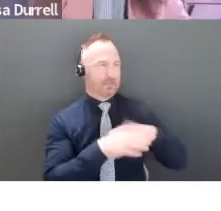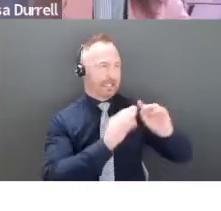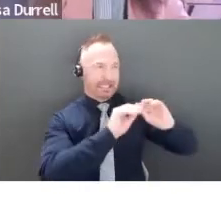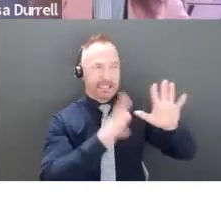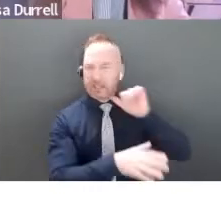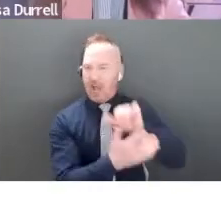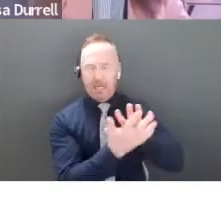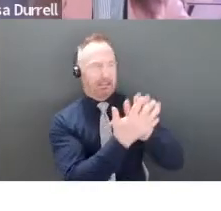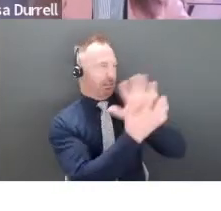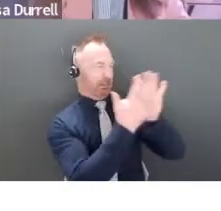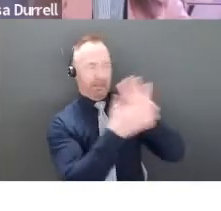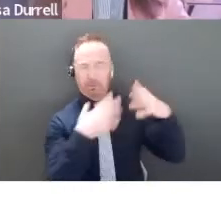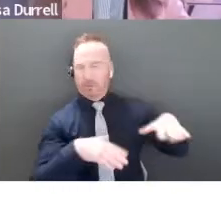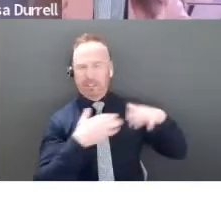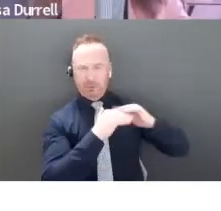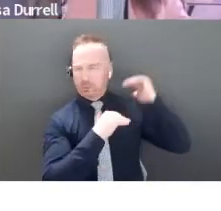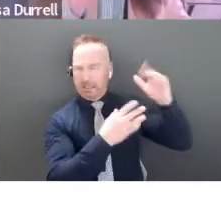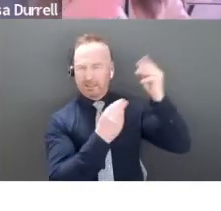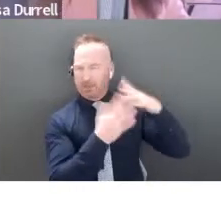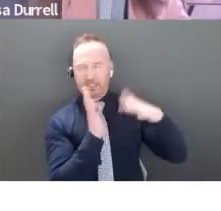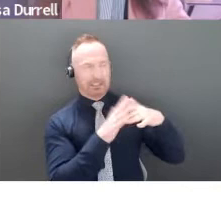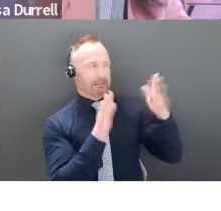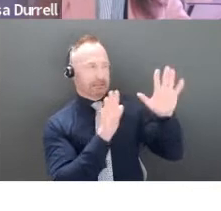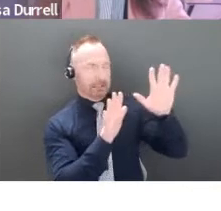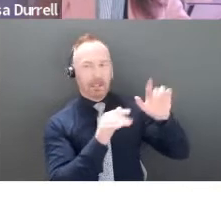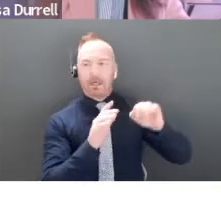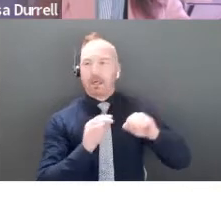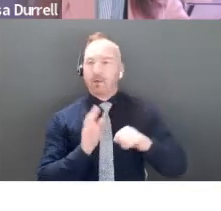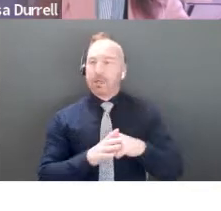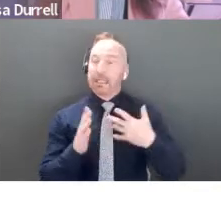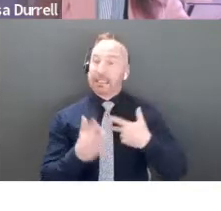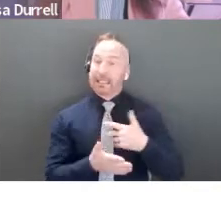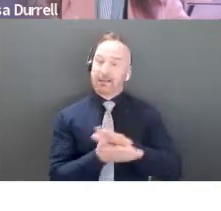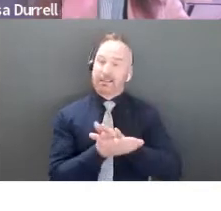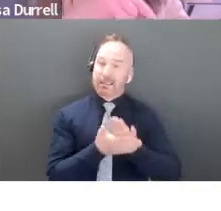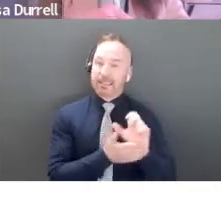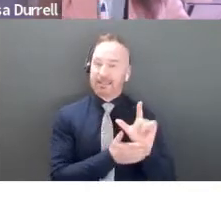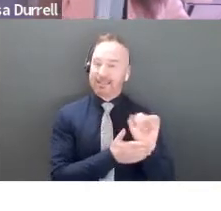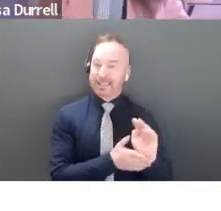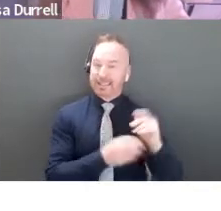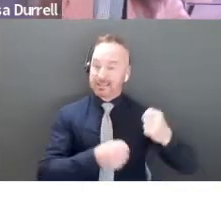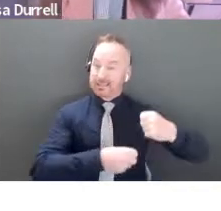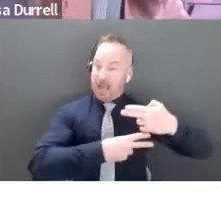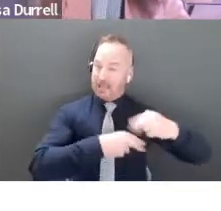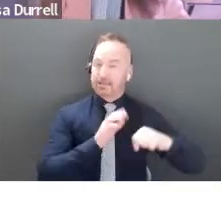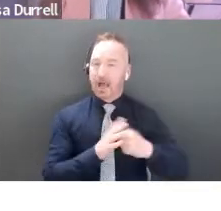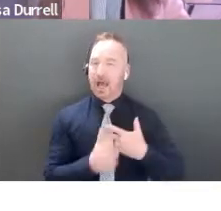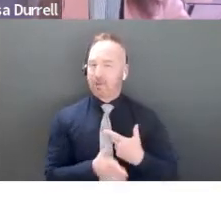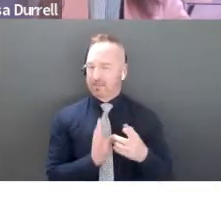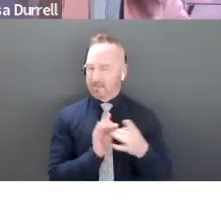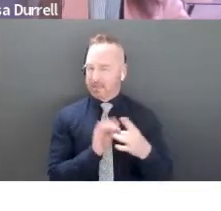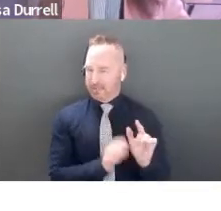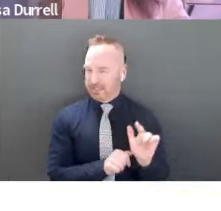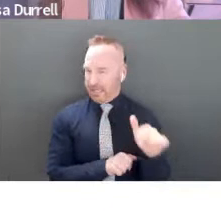Yeah. Clean slides are definitely, actually I do talk about slides a little bit later on. So I'm just going to highlight this one and we'll get to it a little bit later.